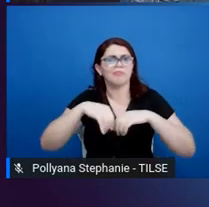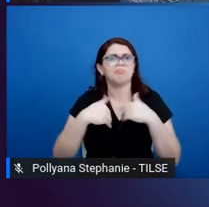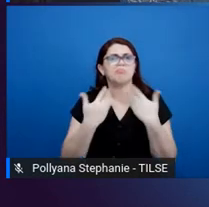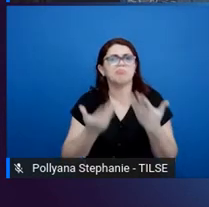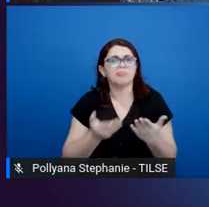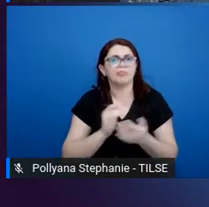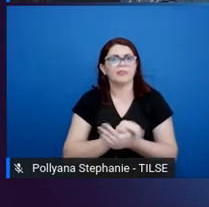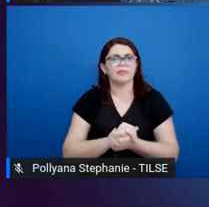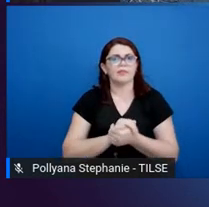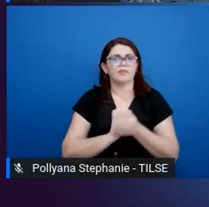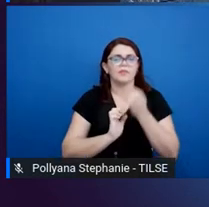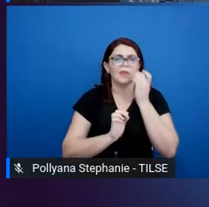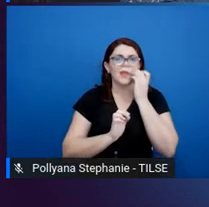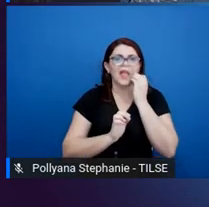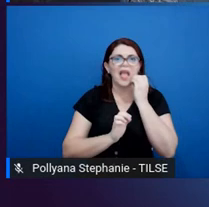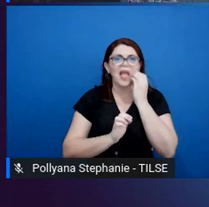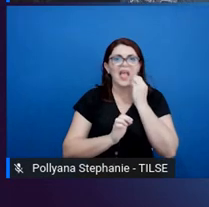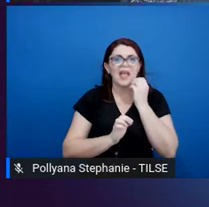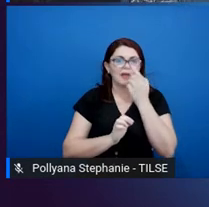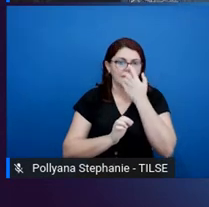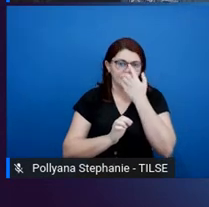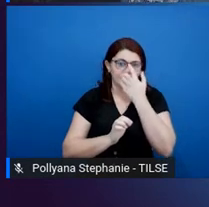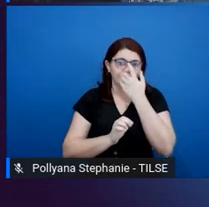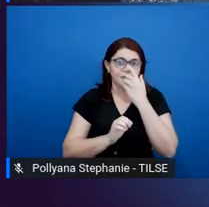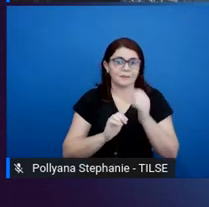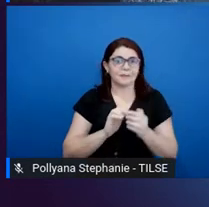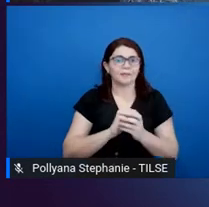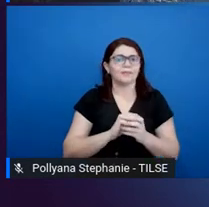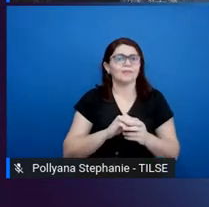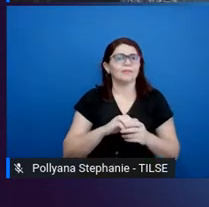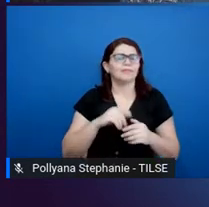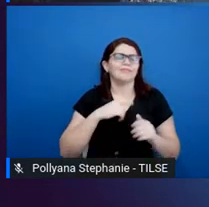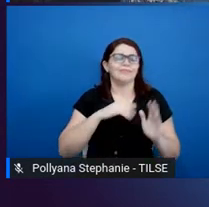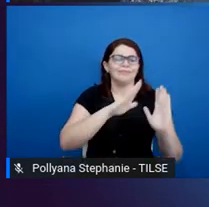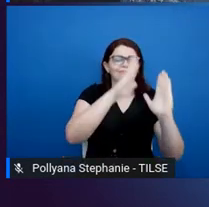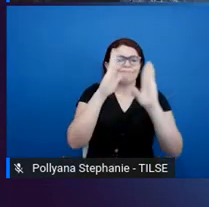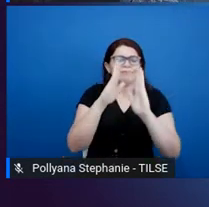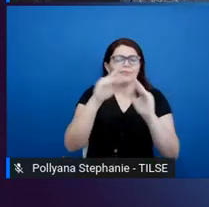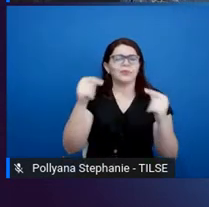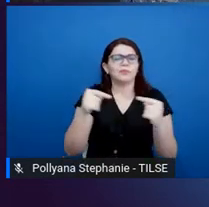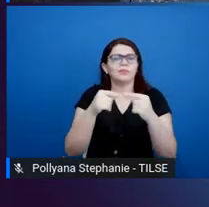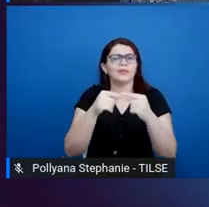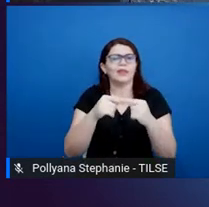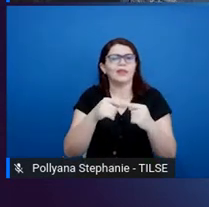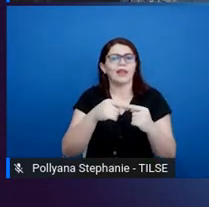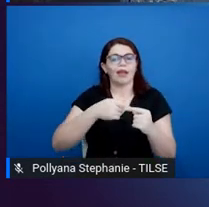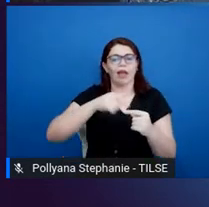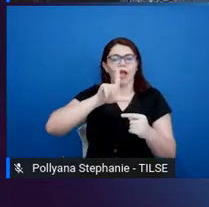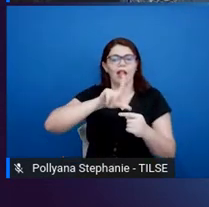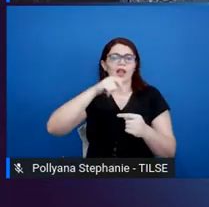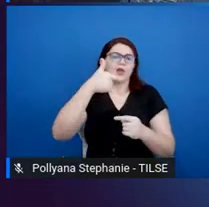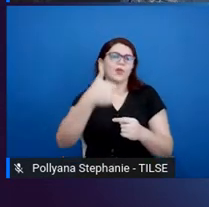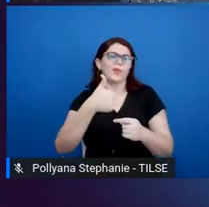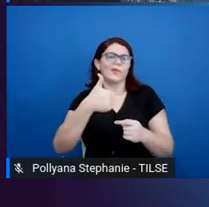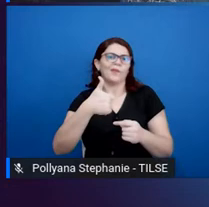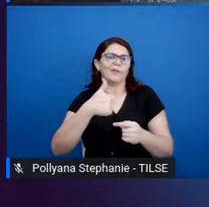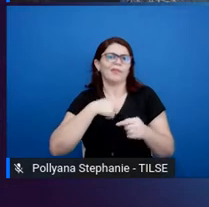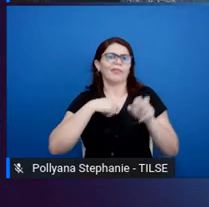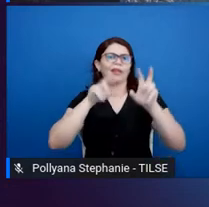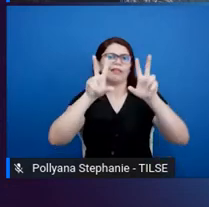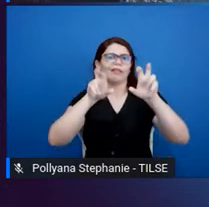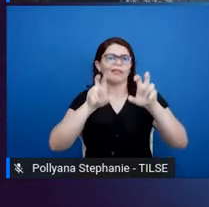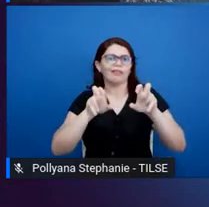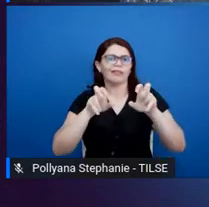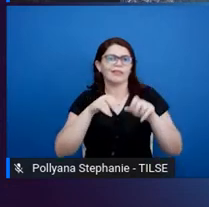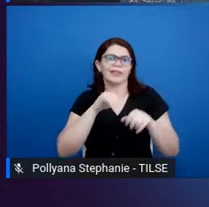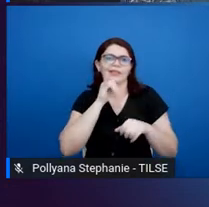So when we get to the section about first language, we ask questions about if we're offering